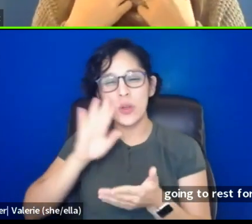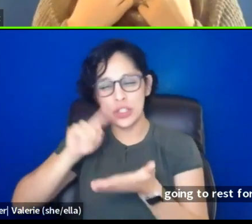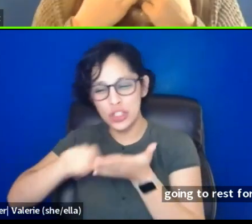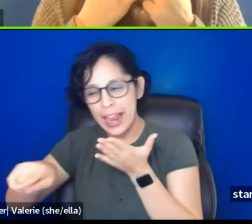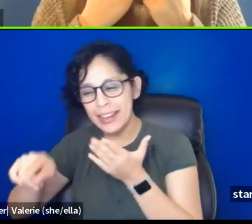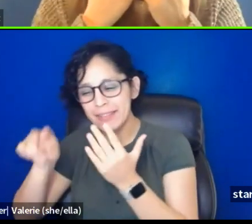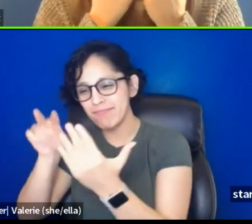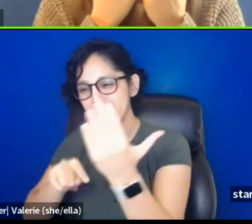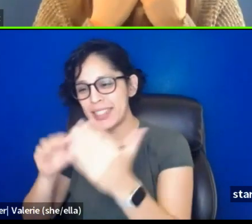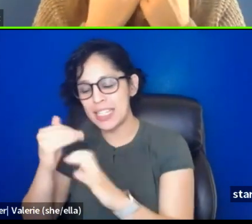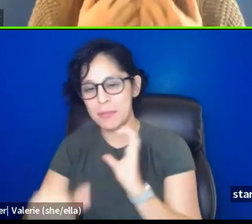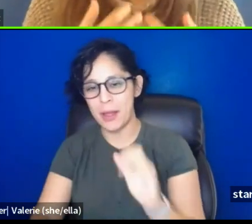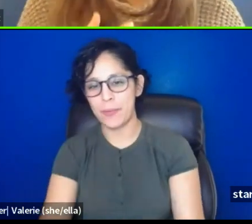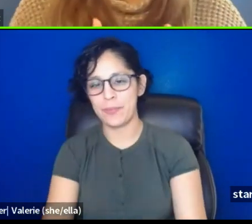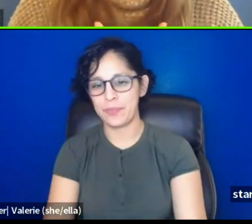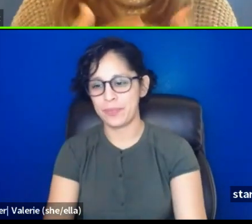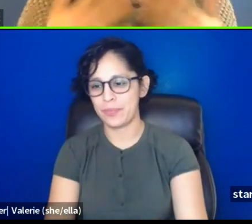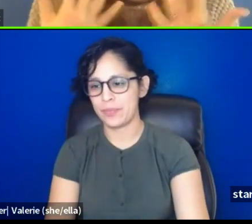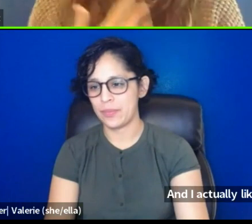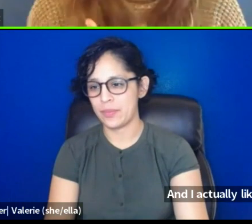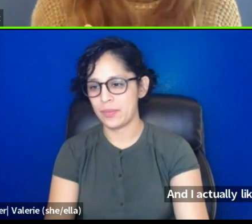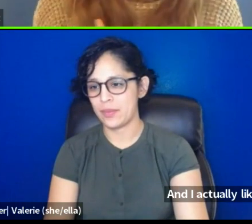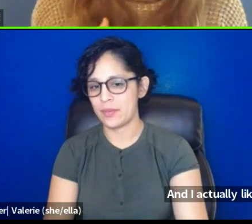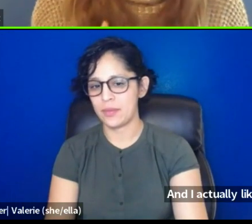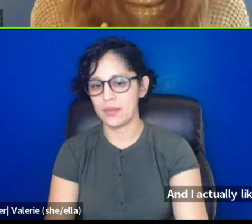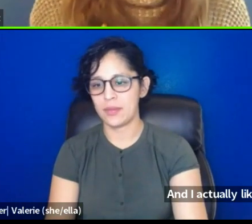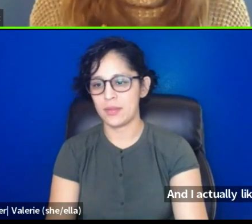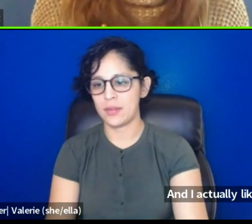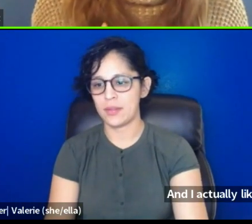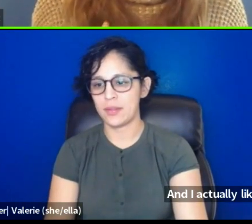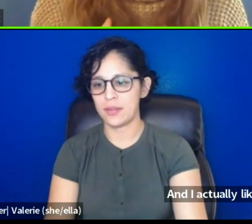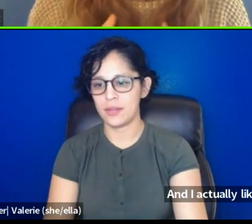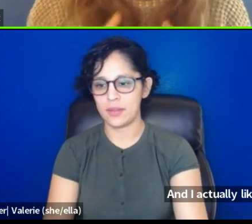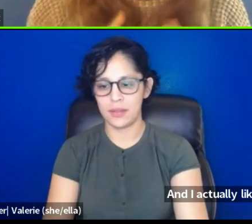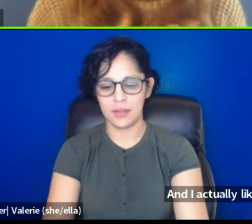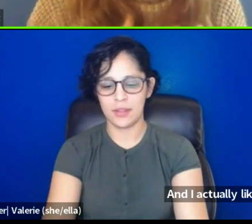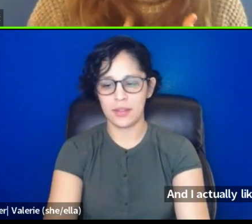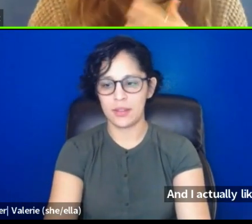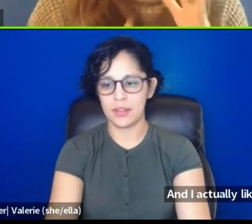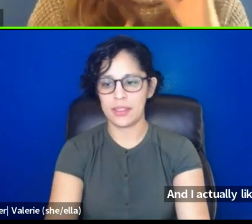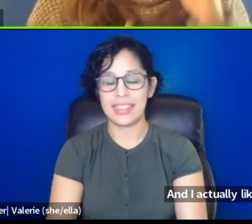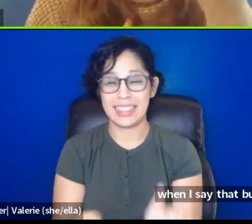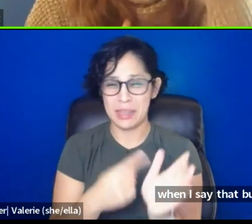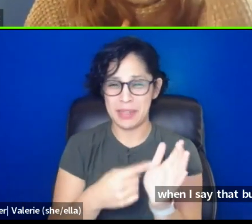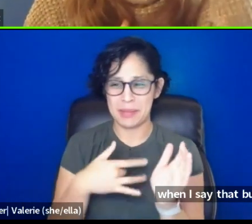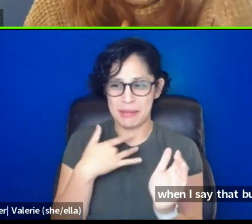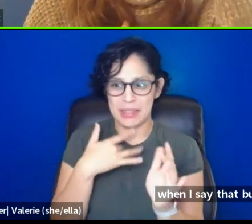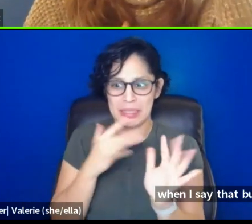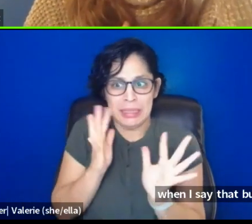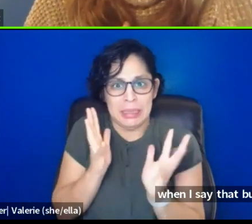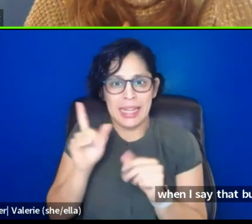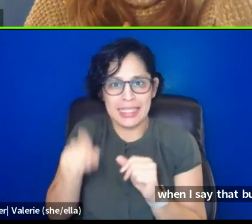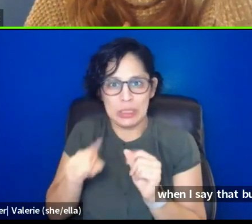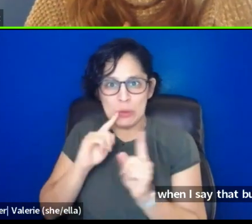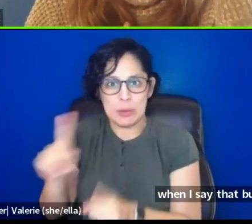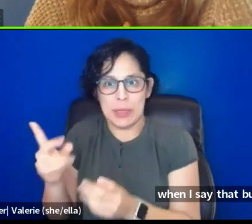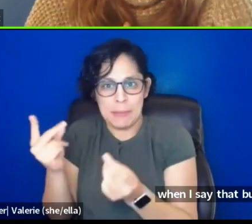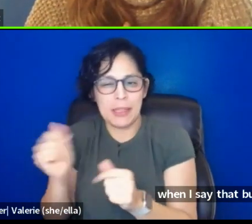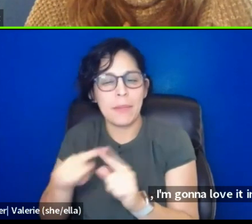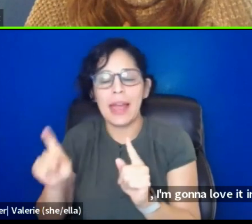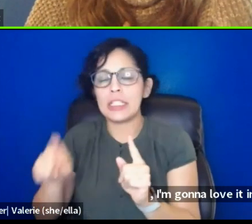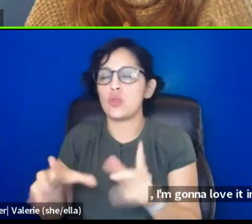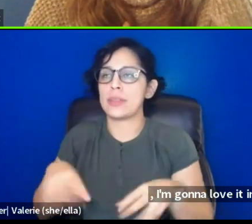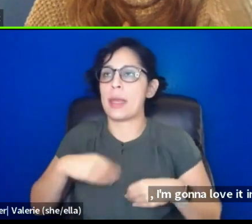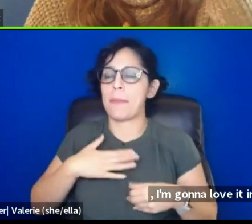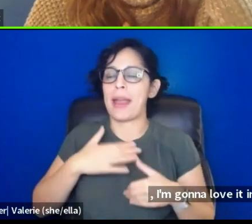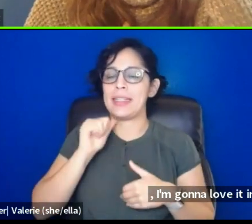And I actually like feel like breaking out into hives when I say that, but like I'm tolerating my discomfort. Um, I love that in the opening session, you opened up about being a